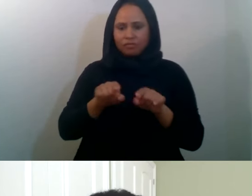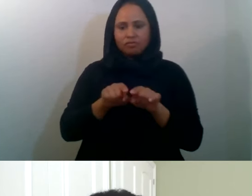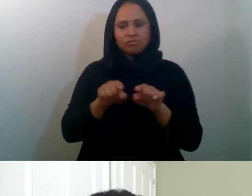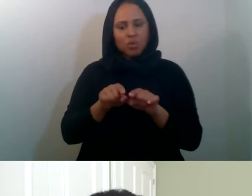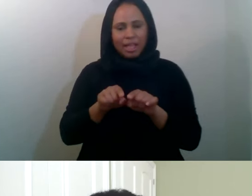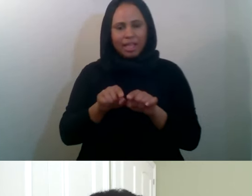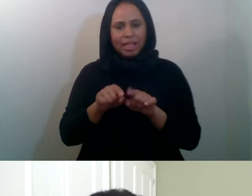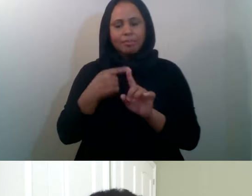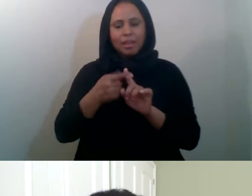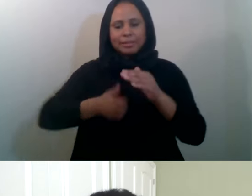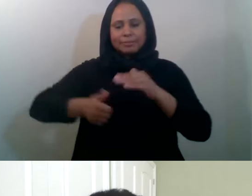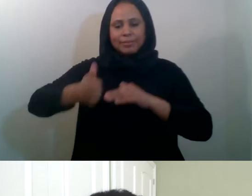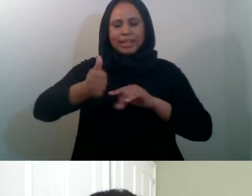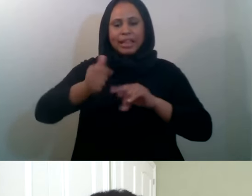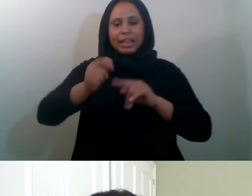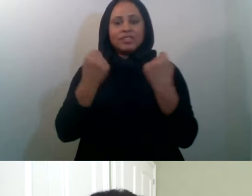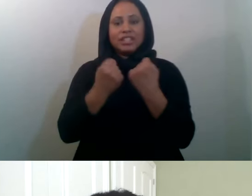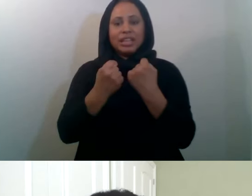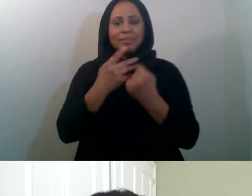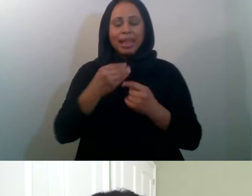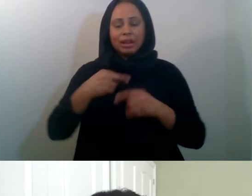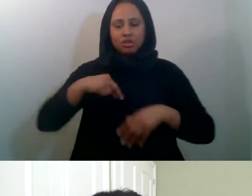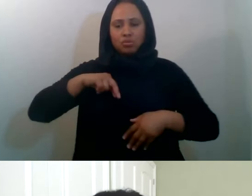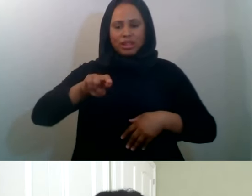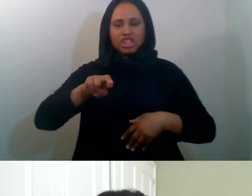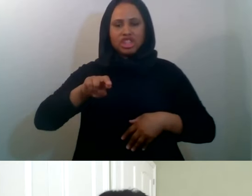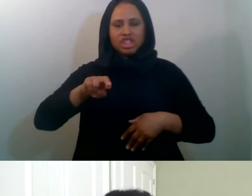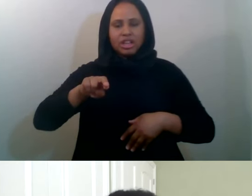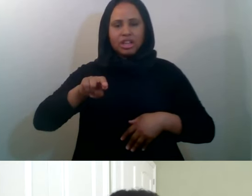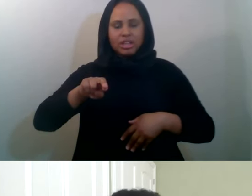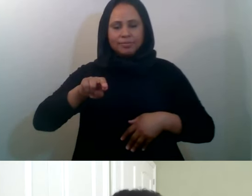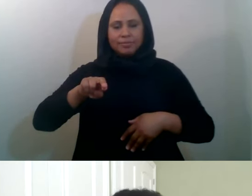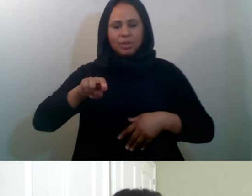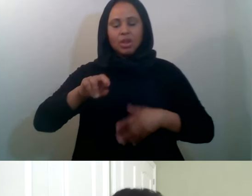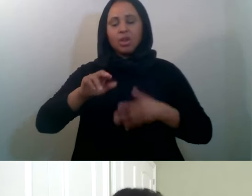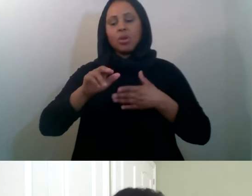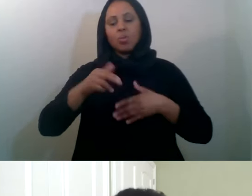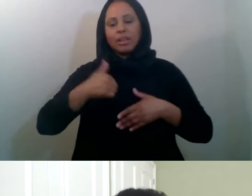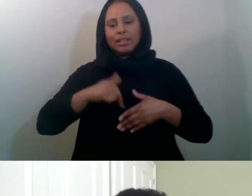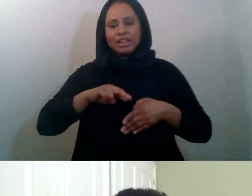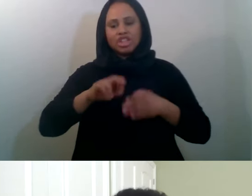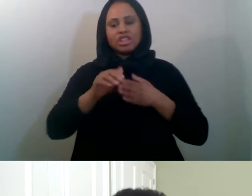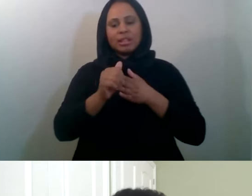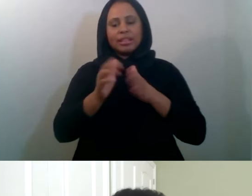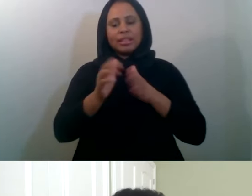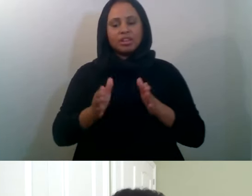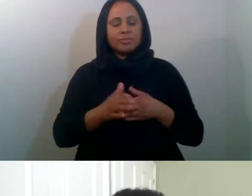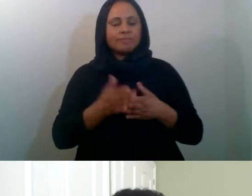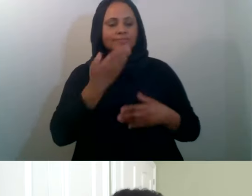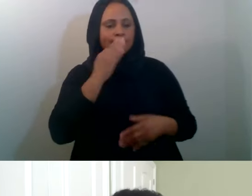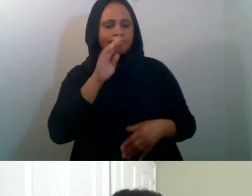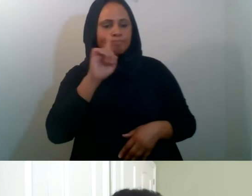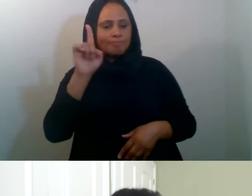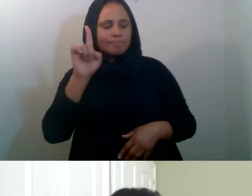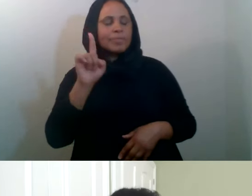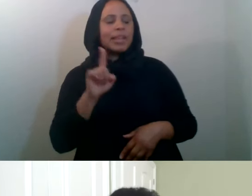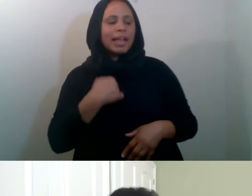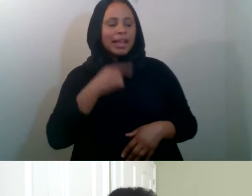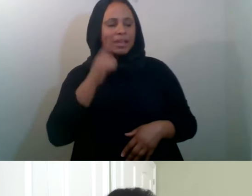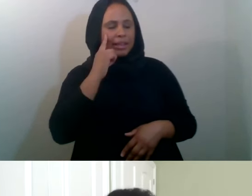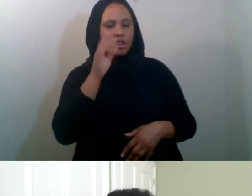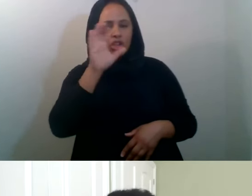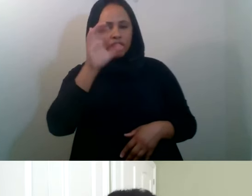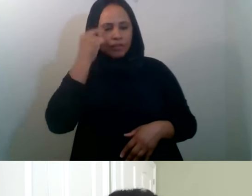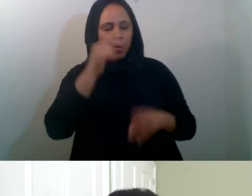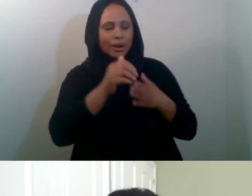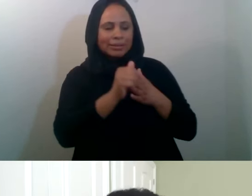and the religious affairs leadership. Definitely. Alhamdulillah. Yeah, I think definitely looking around for guidance for people that are a lot more knowledgeable around